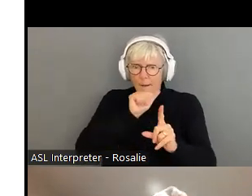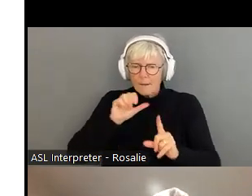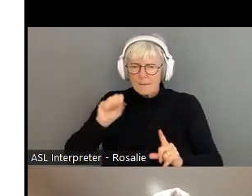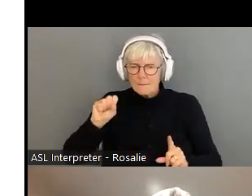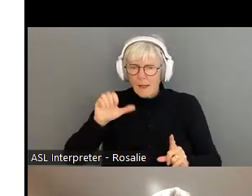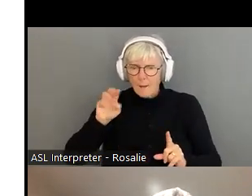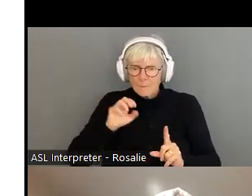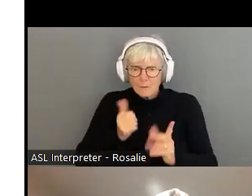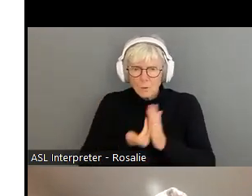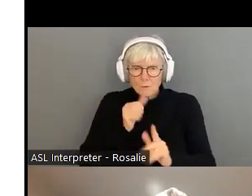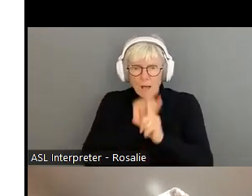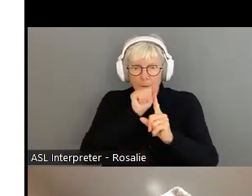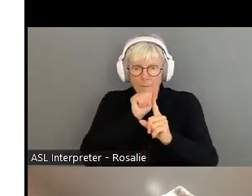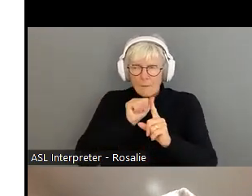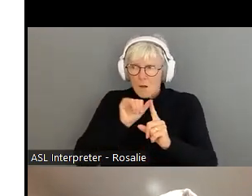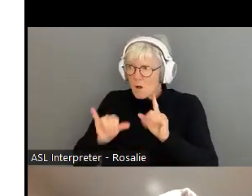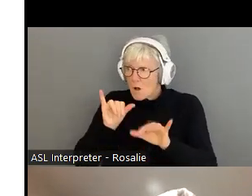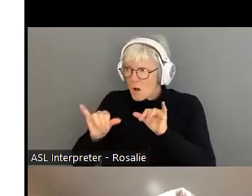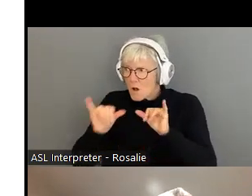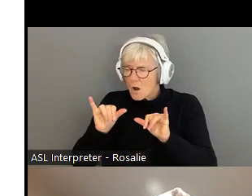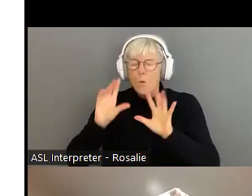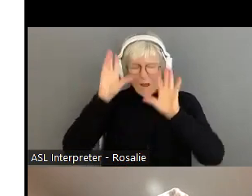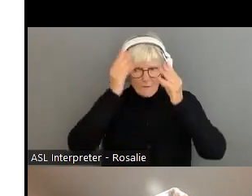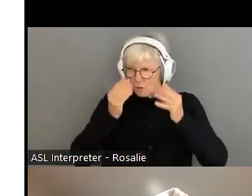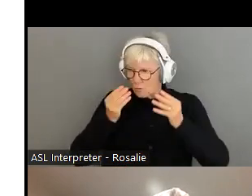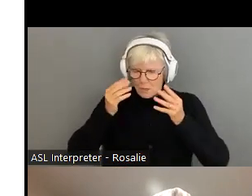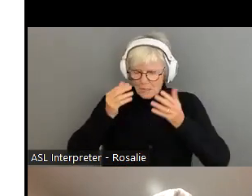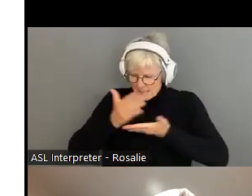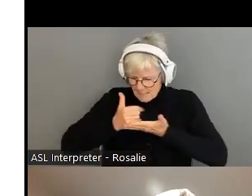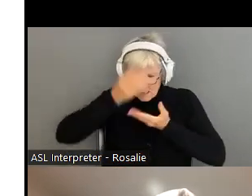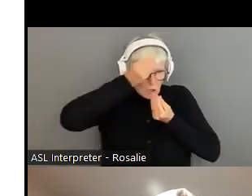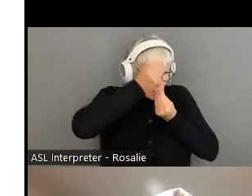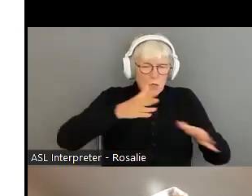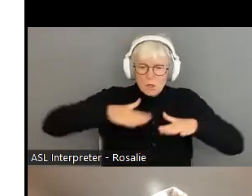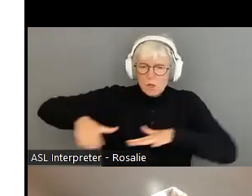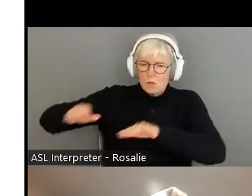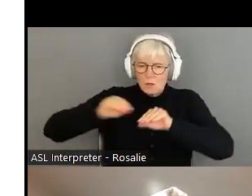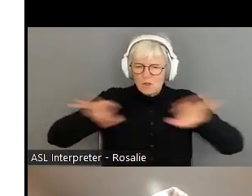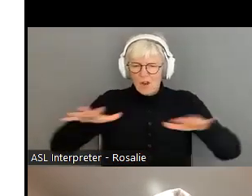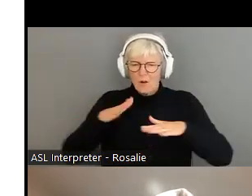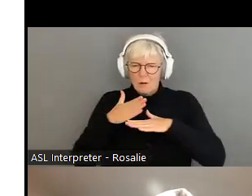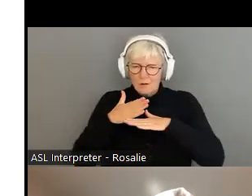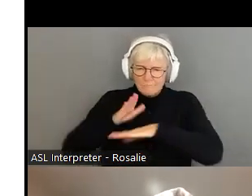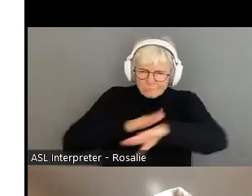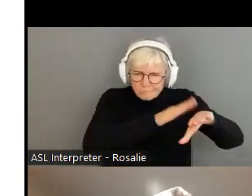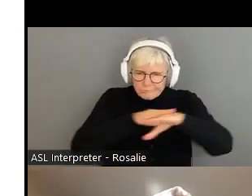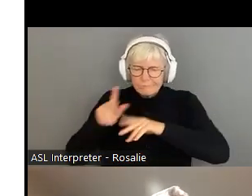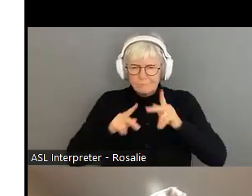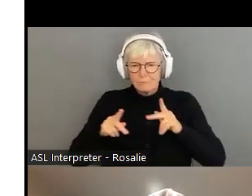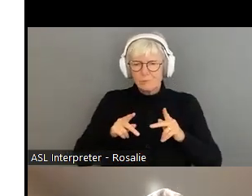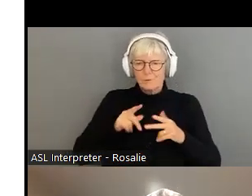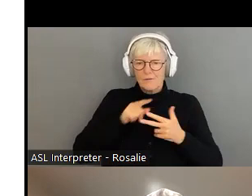we have to be able to share that information with the public to be able to alert them. And, you know,